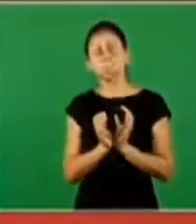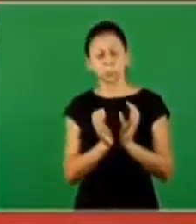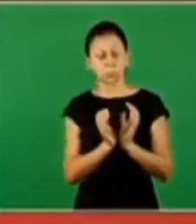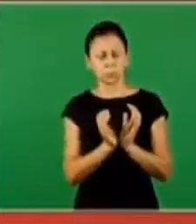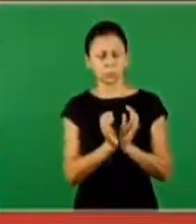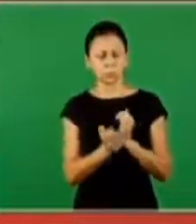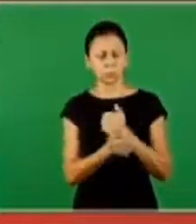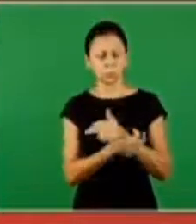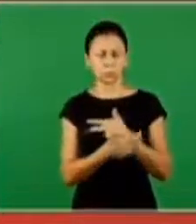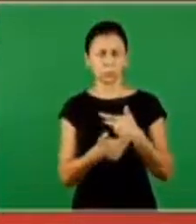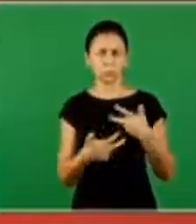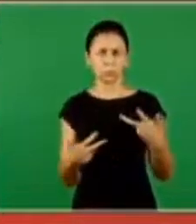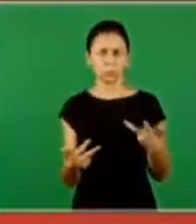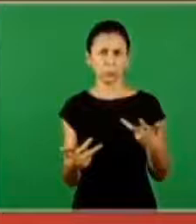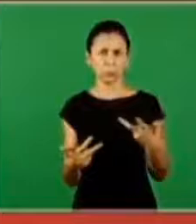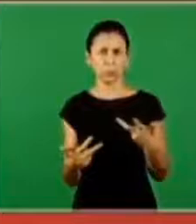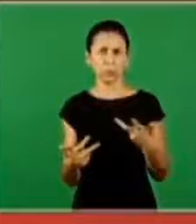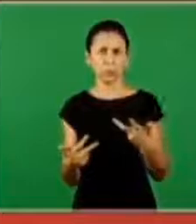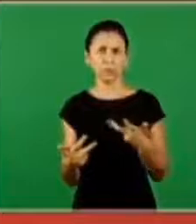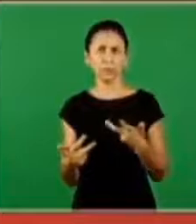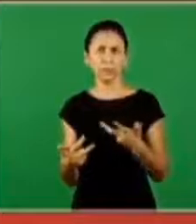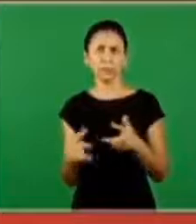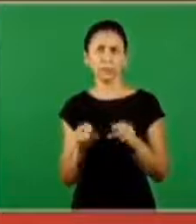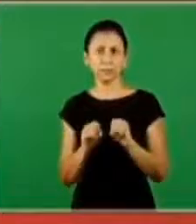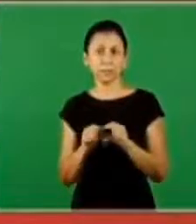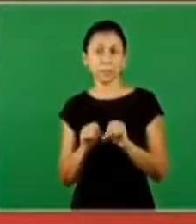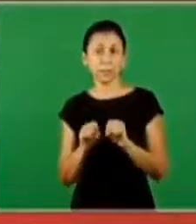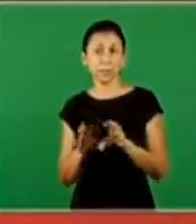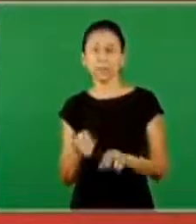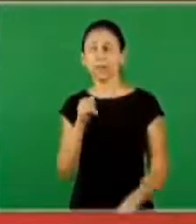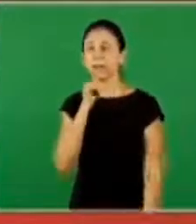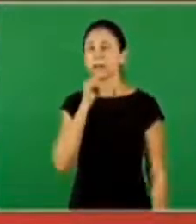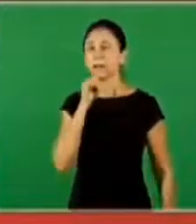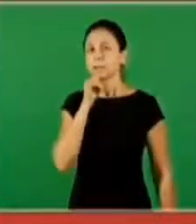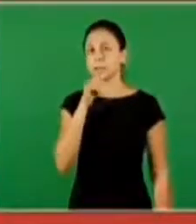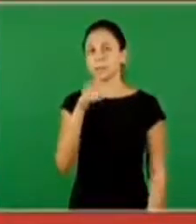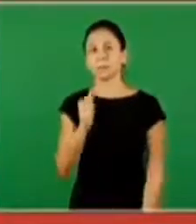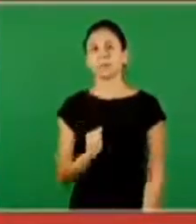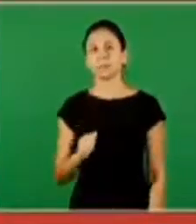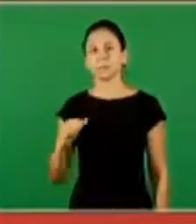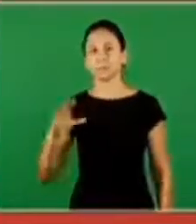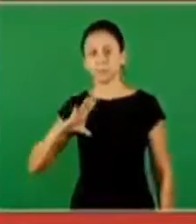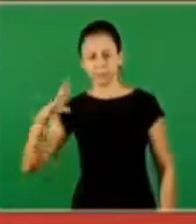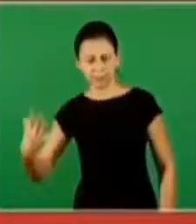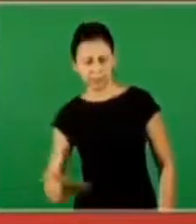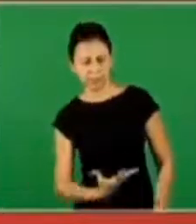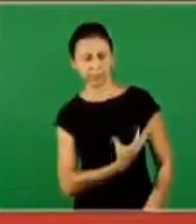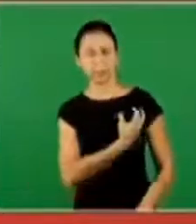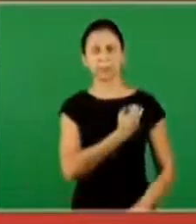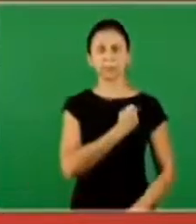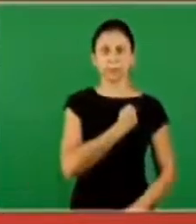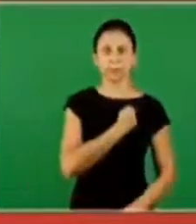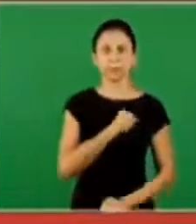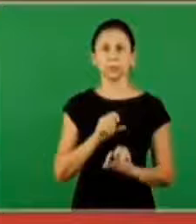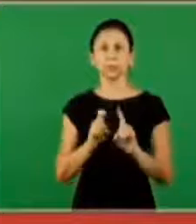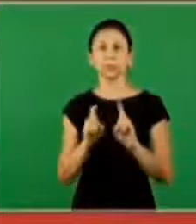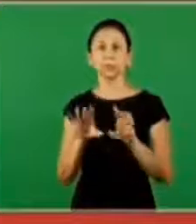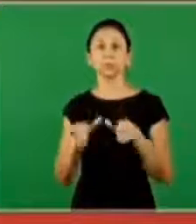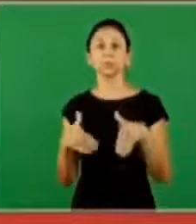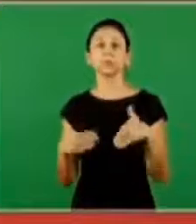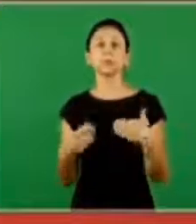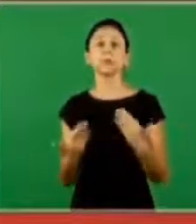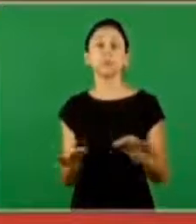Why do I say it's a group of elements? If I take, for example, if you take